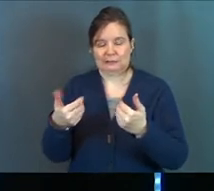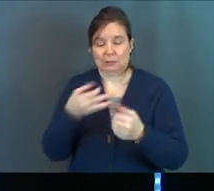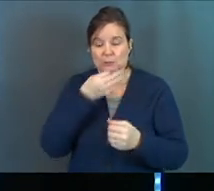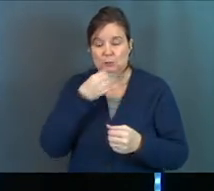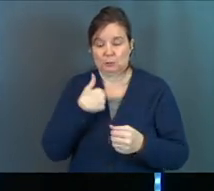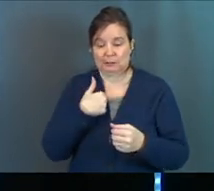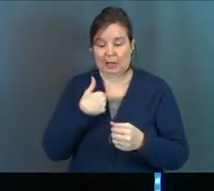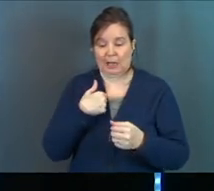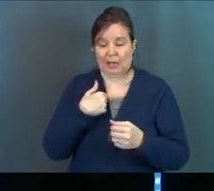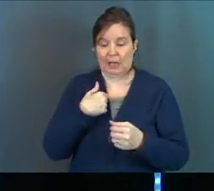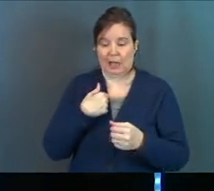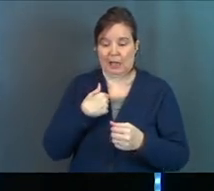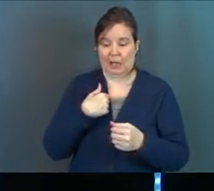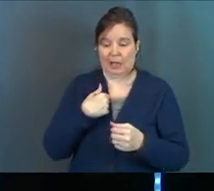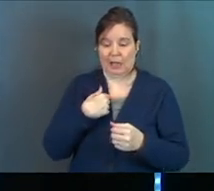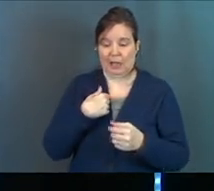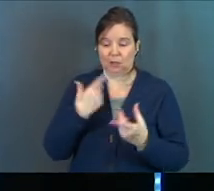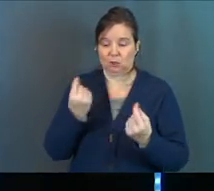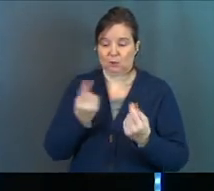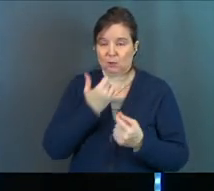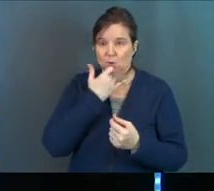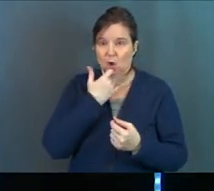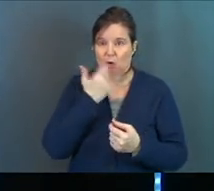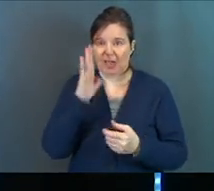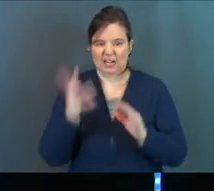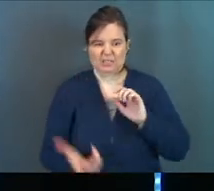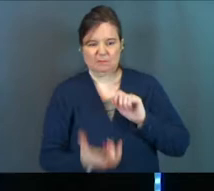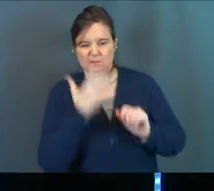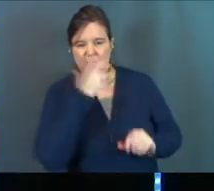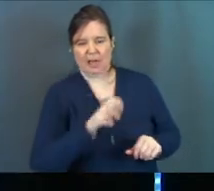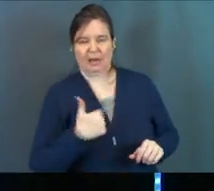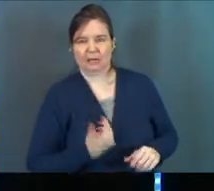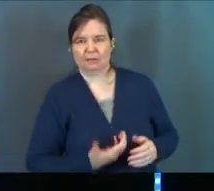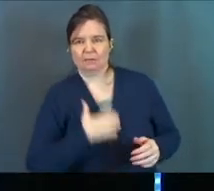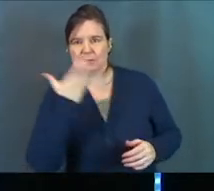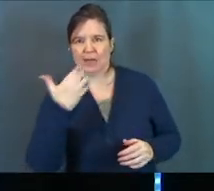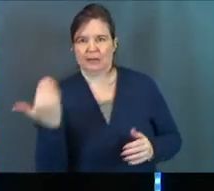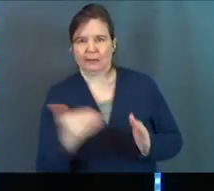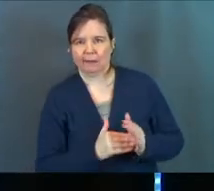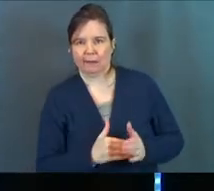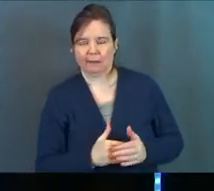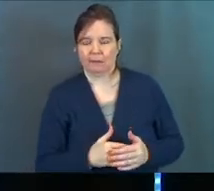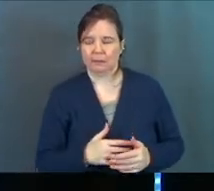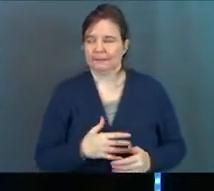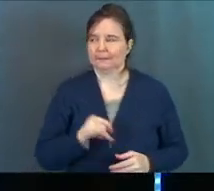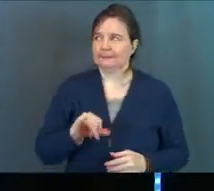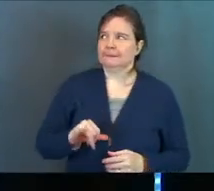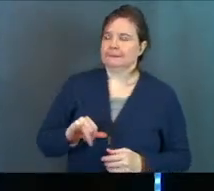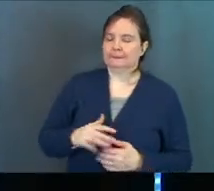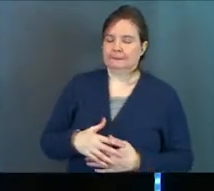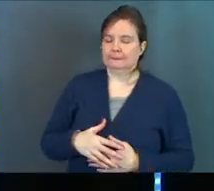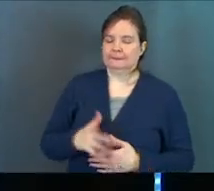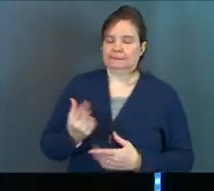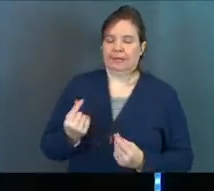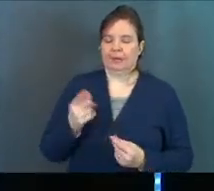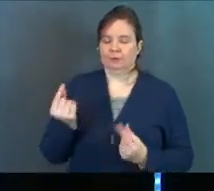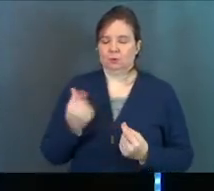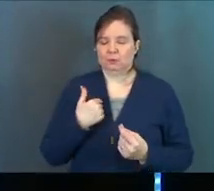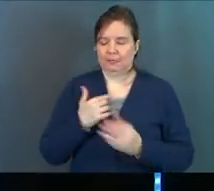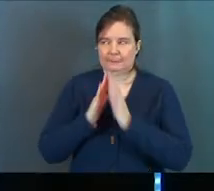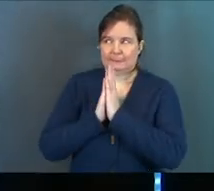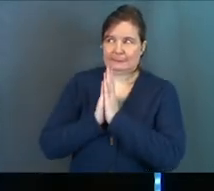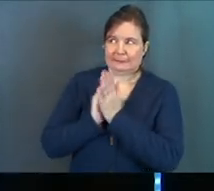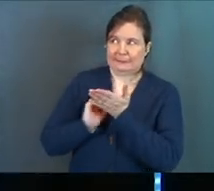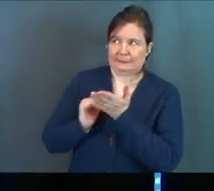as soon as I cross him, God's mad at me again. As soon as I cross him, God's mad at me again. And I better do some